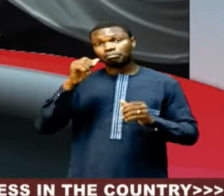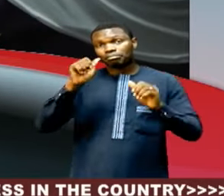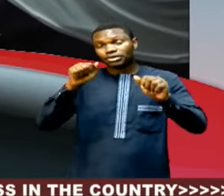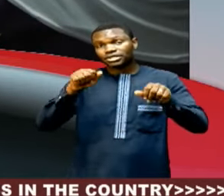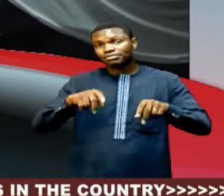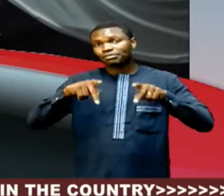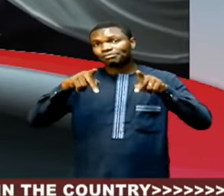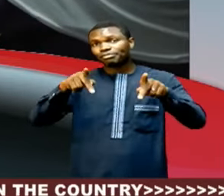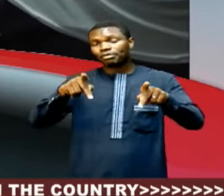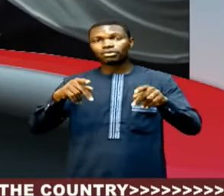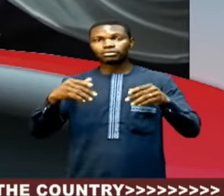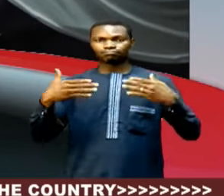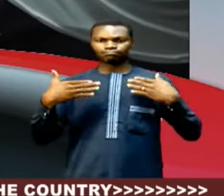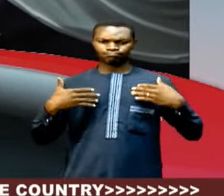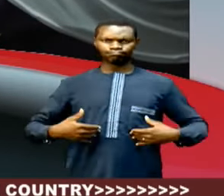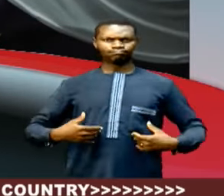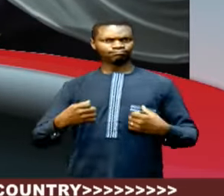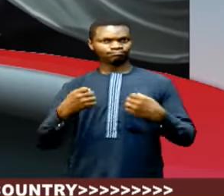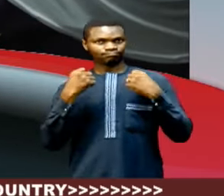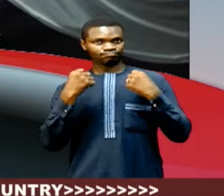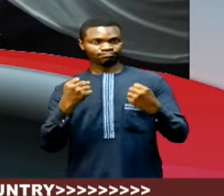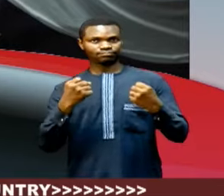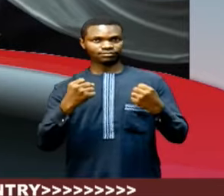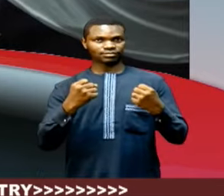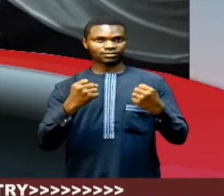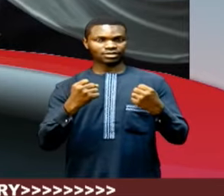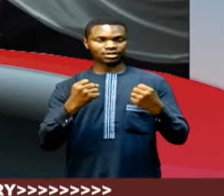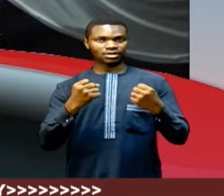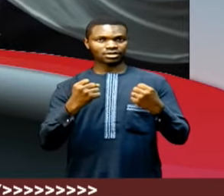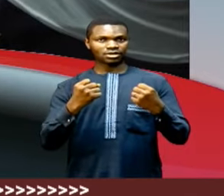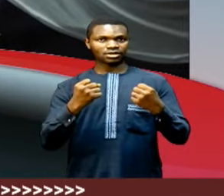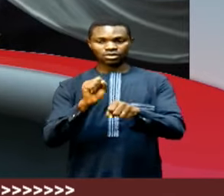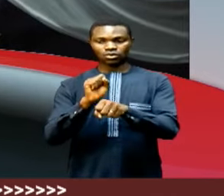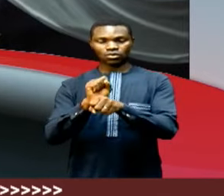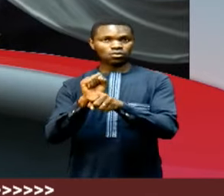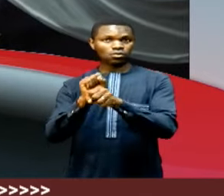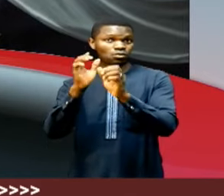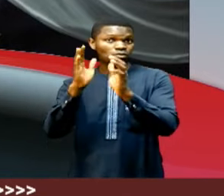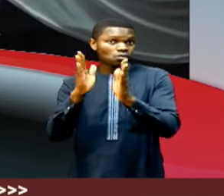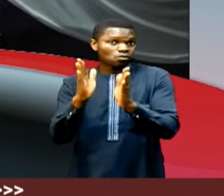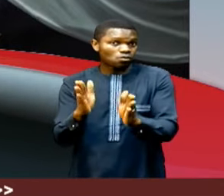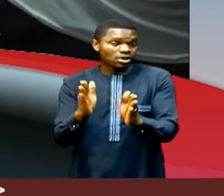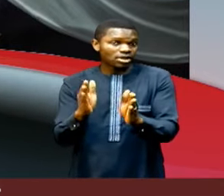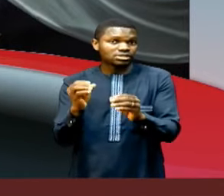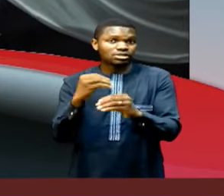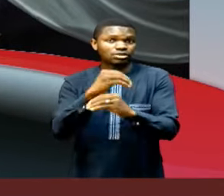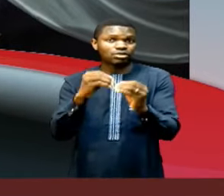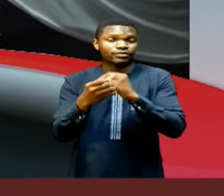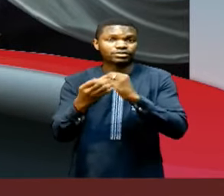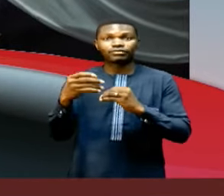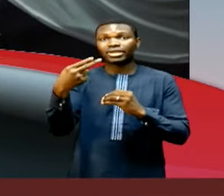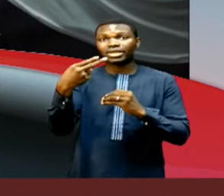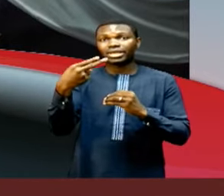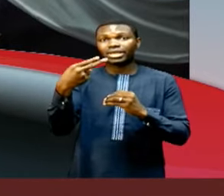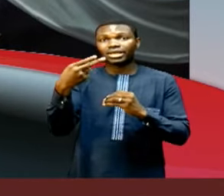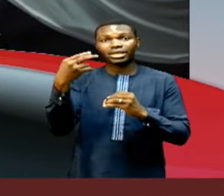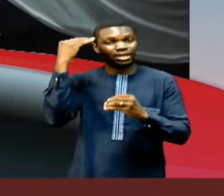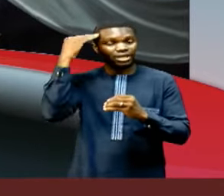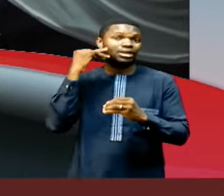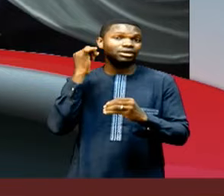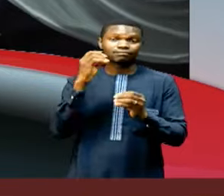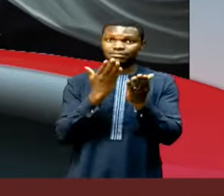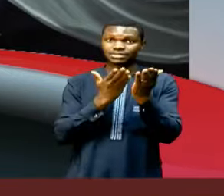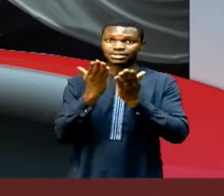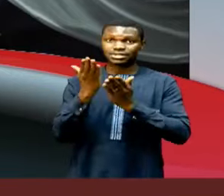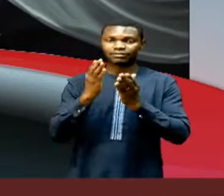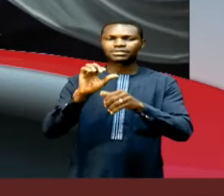and wellness among the workforce, Office of the Head of the Civil Service of the Federation has put up a sensitization seminar